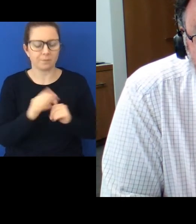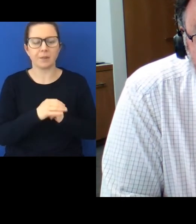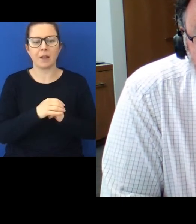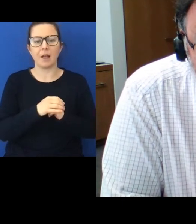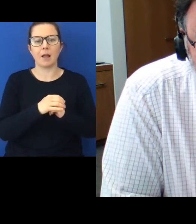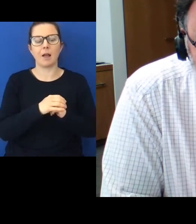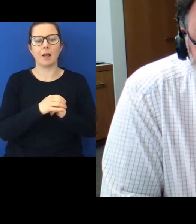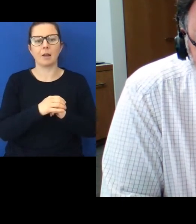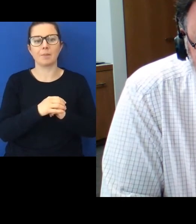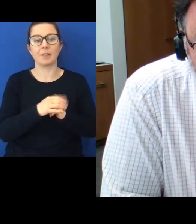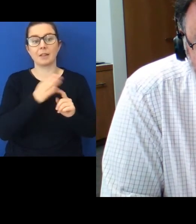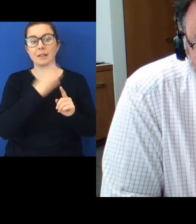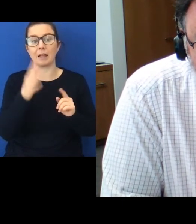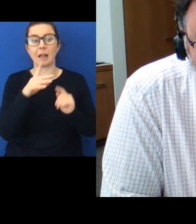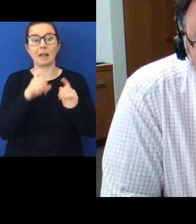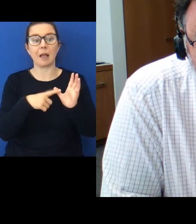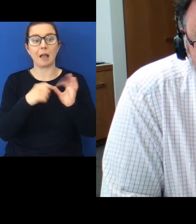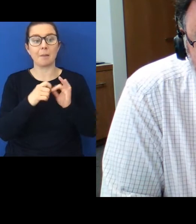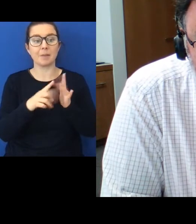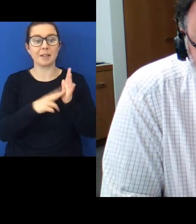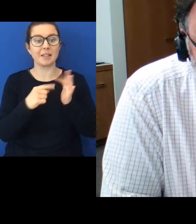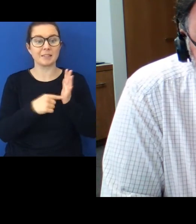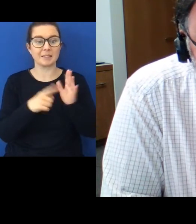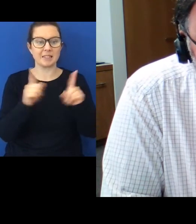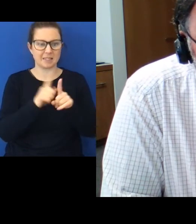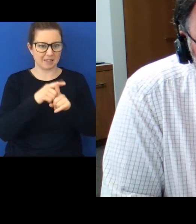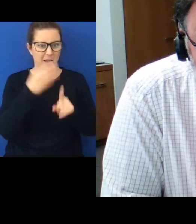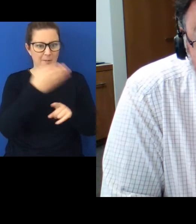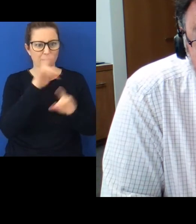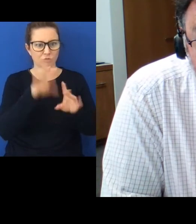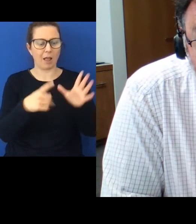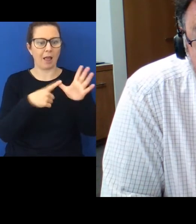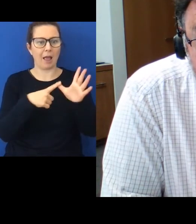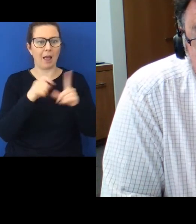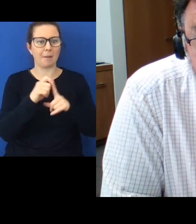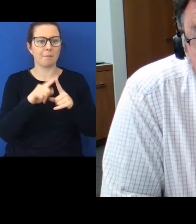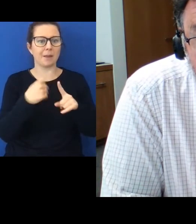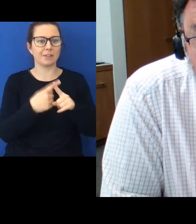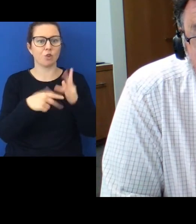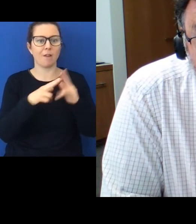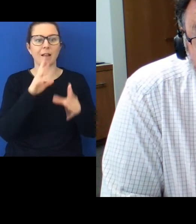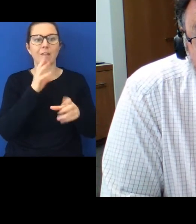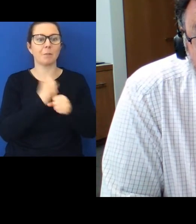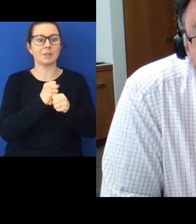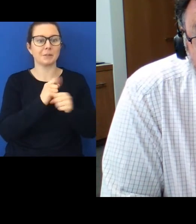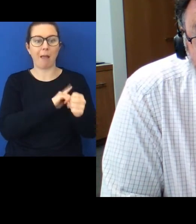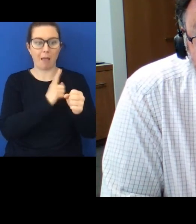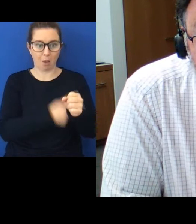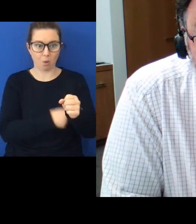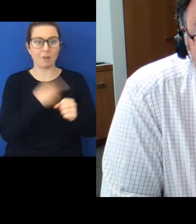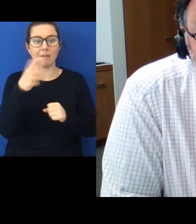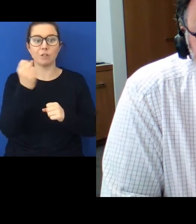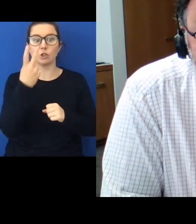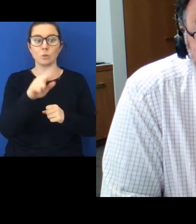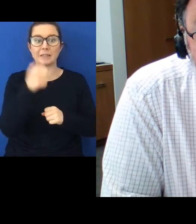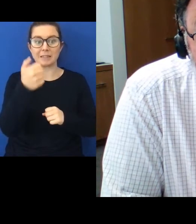Our Cabinet, which, as with your system, is the apex of governmental power, has 26